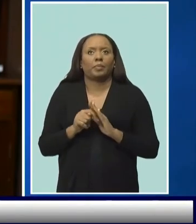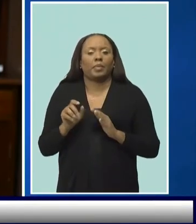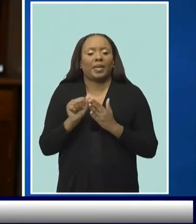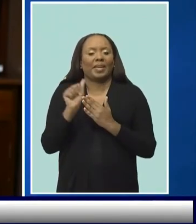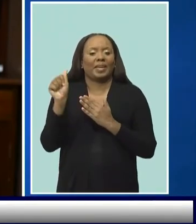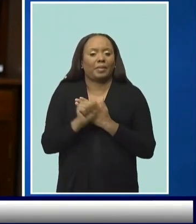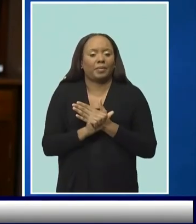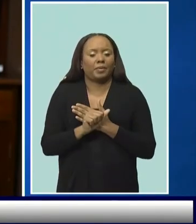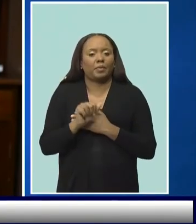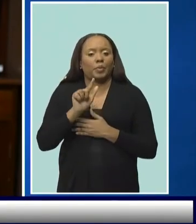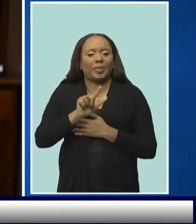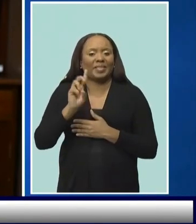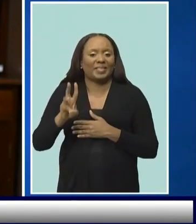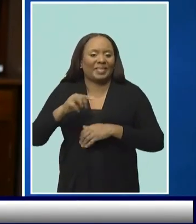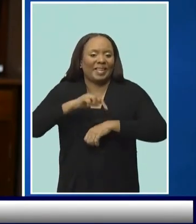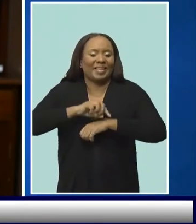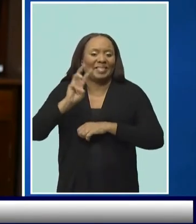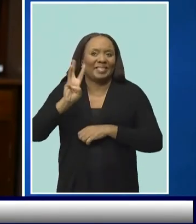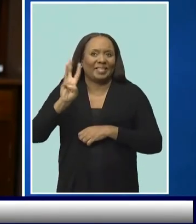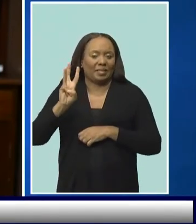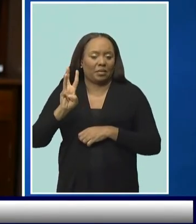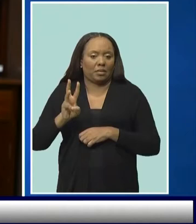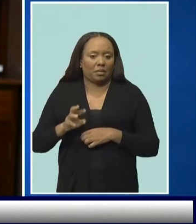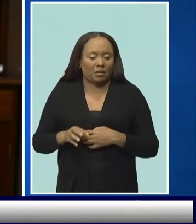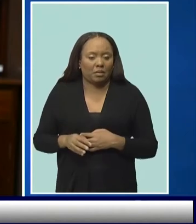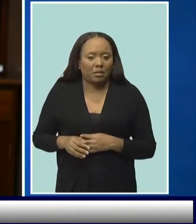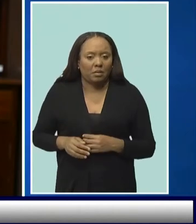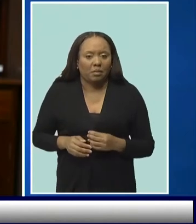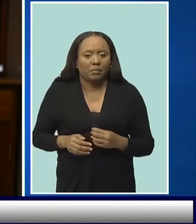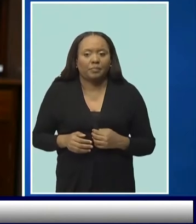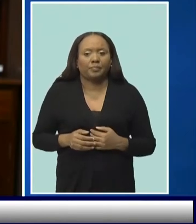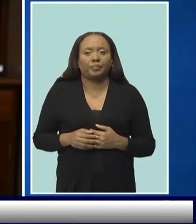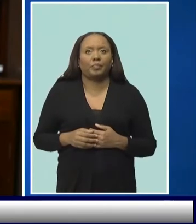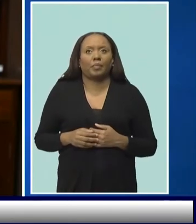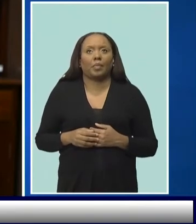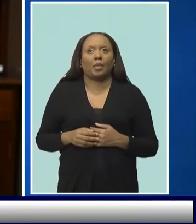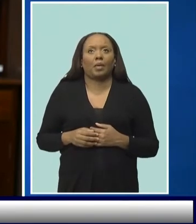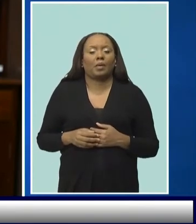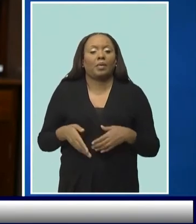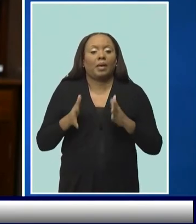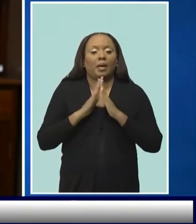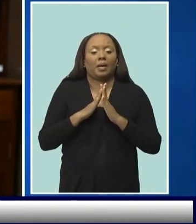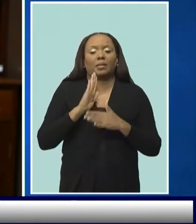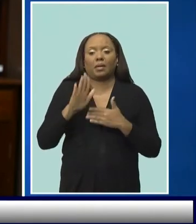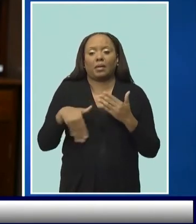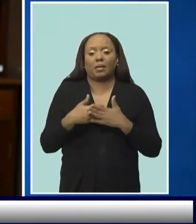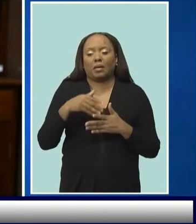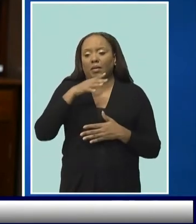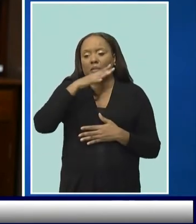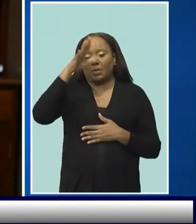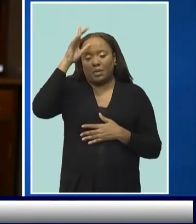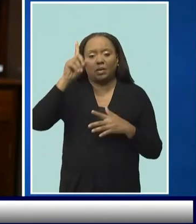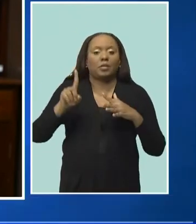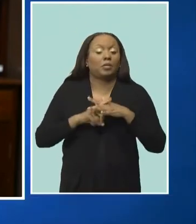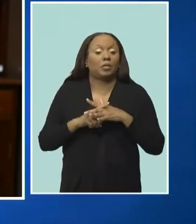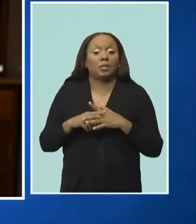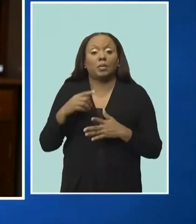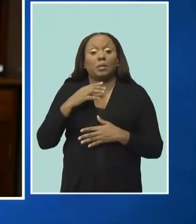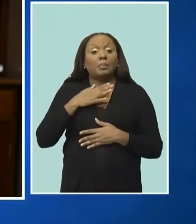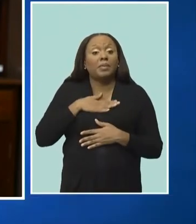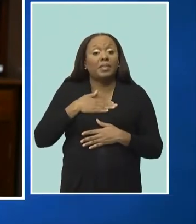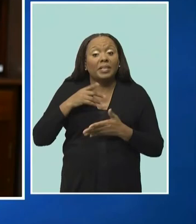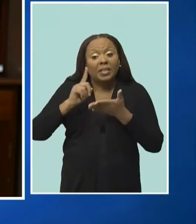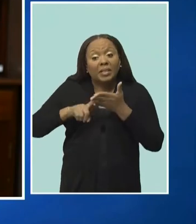6 p.m. We're asking all parents to show up and to please check your emails